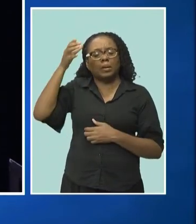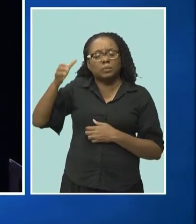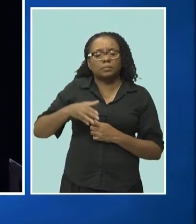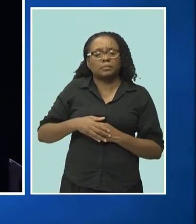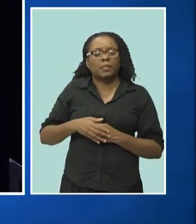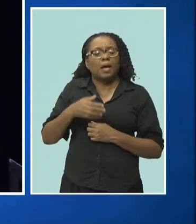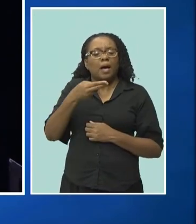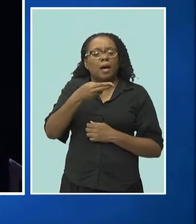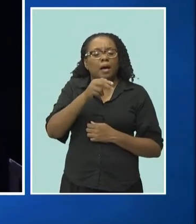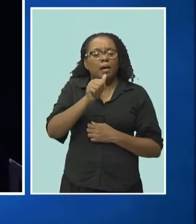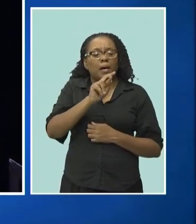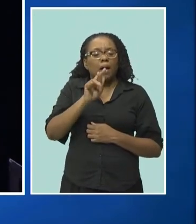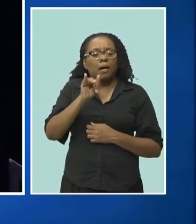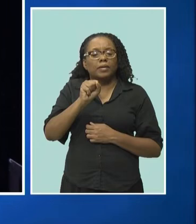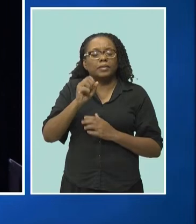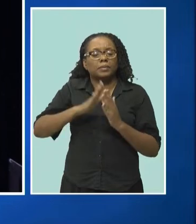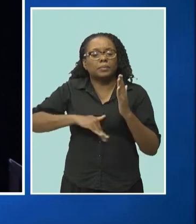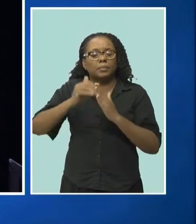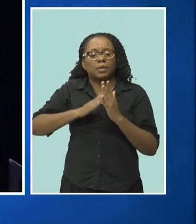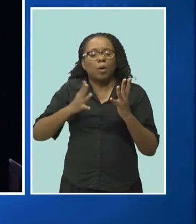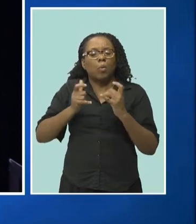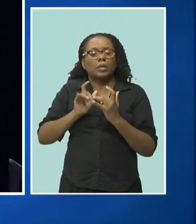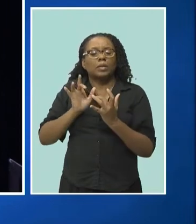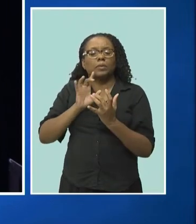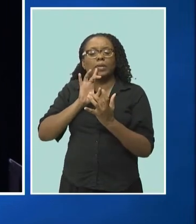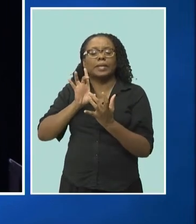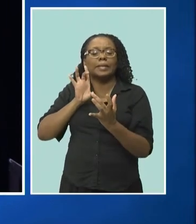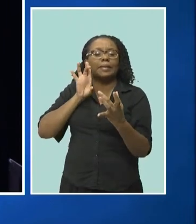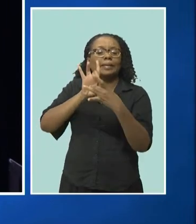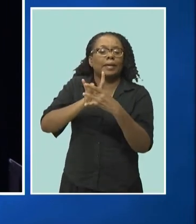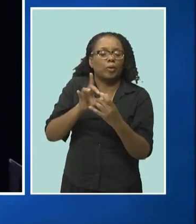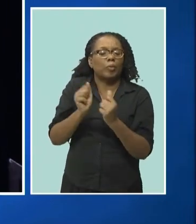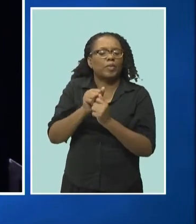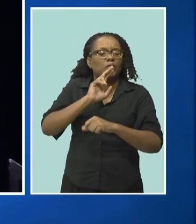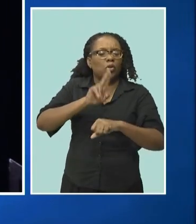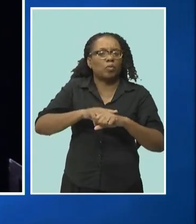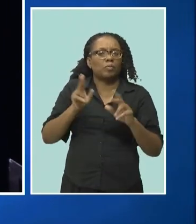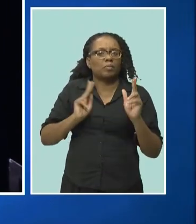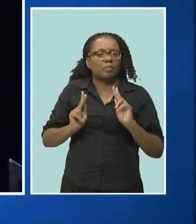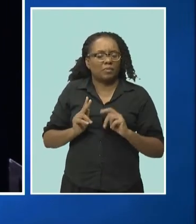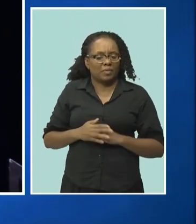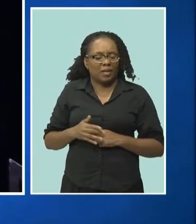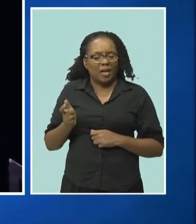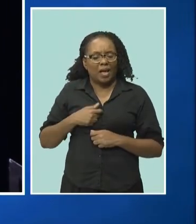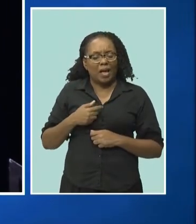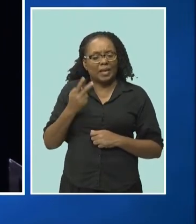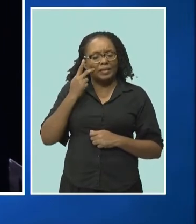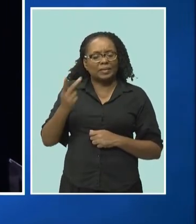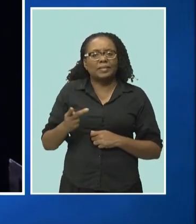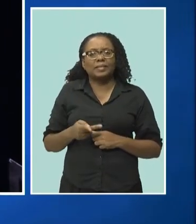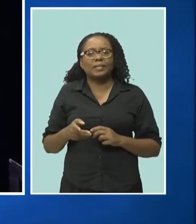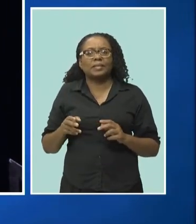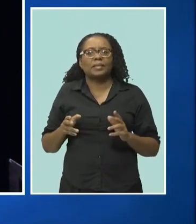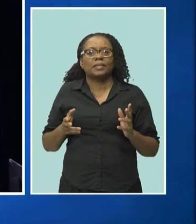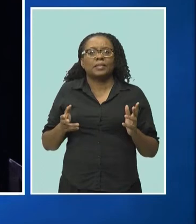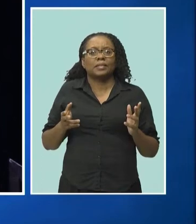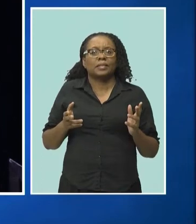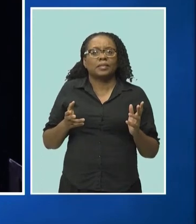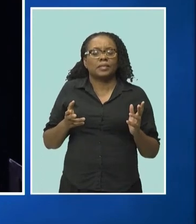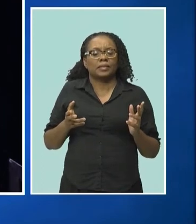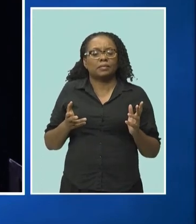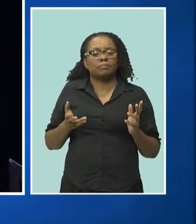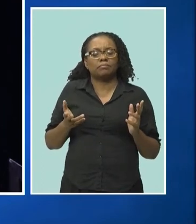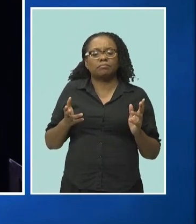ordinary person. You know, when I look at the little man, I smile, because what the little man means to Harris